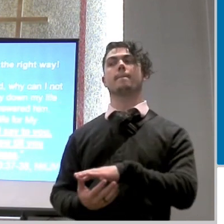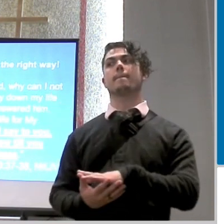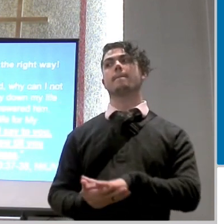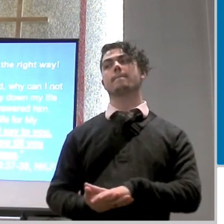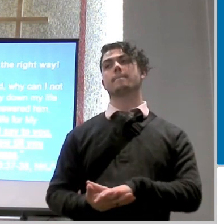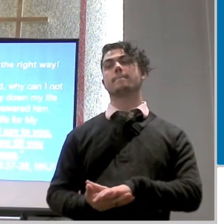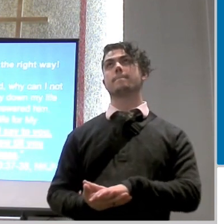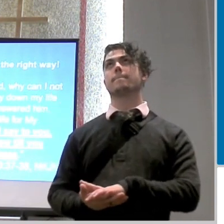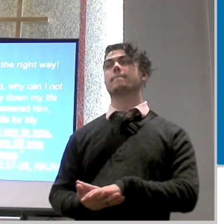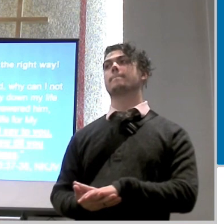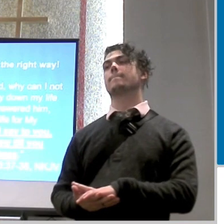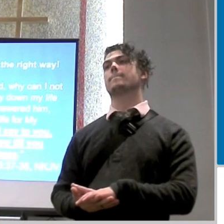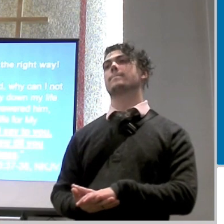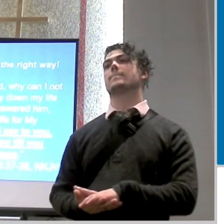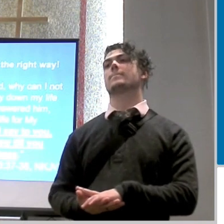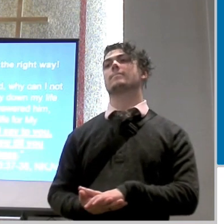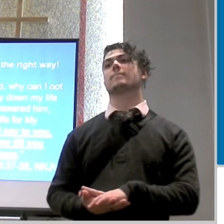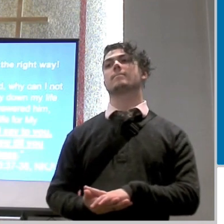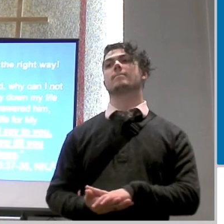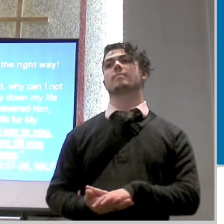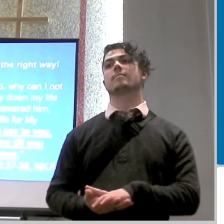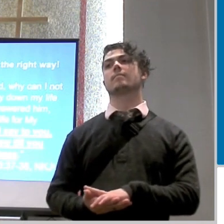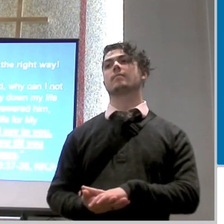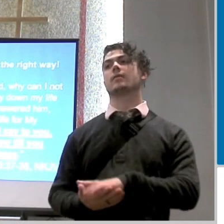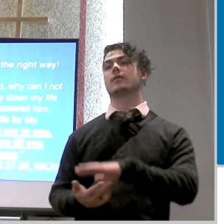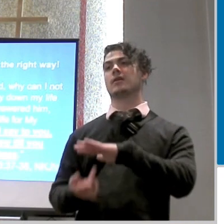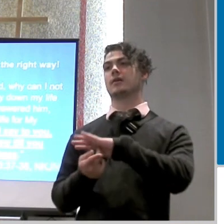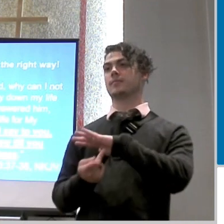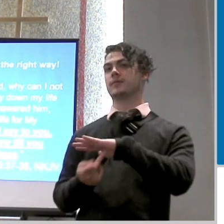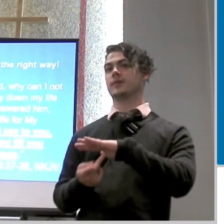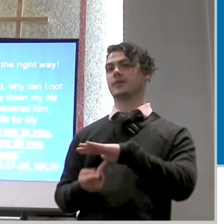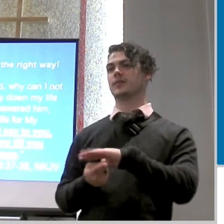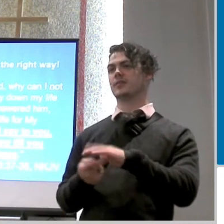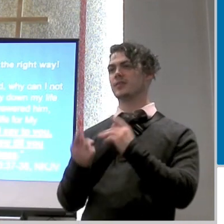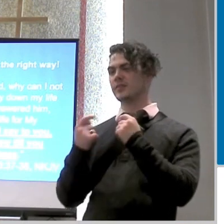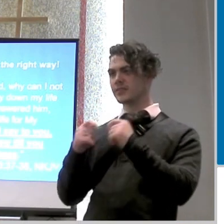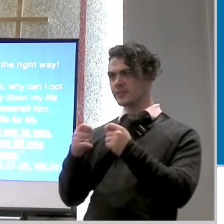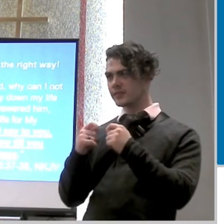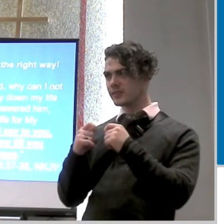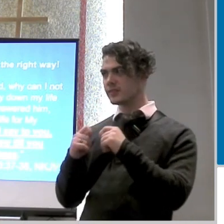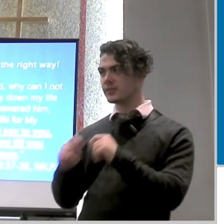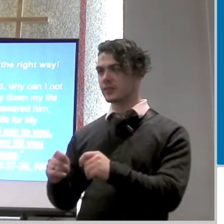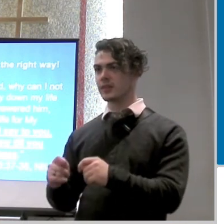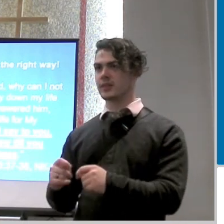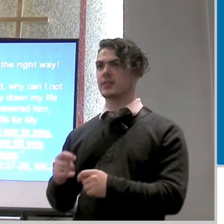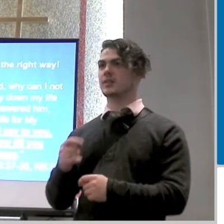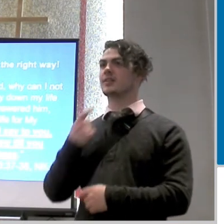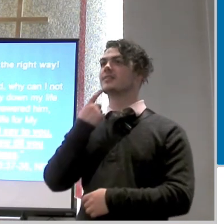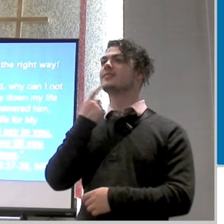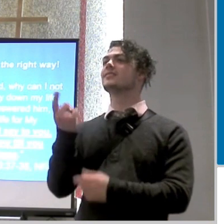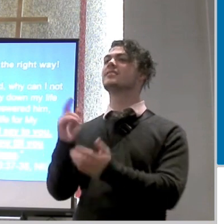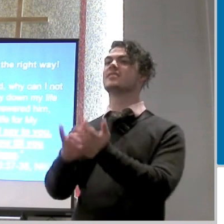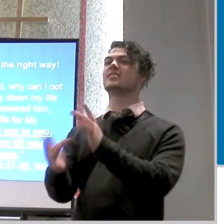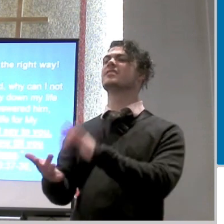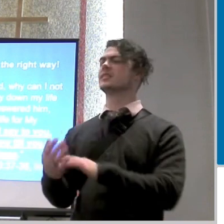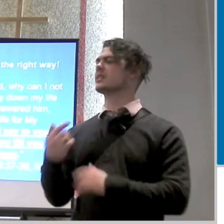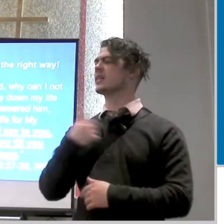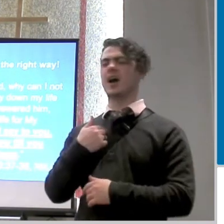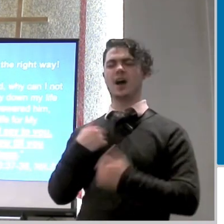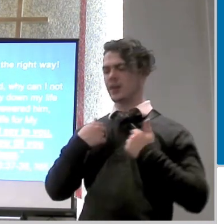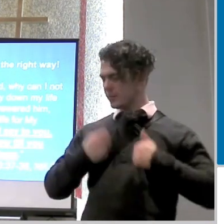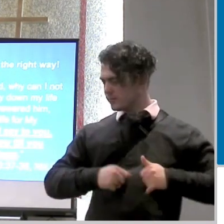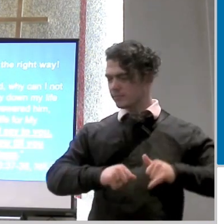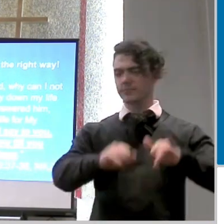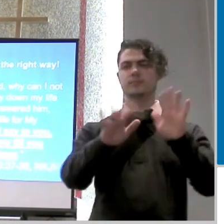this is where peter is trying to convince jesus that hey i'm gonna die with you jesus i'm gonna i'm i'll lay down my life